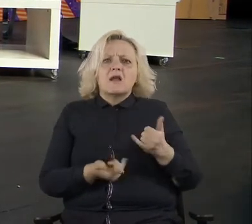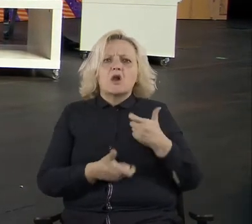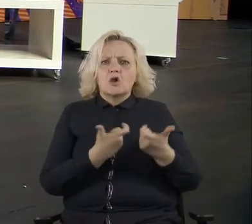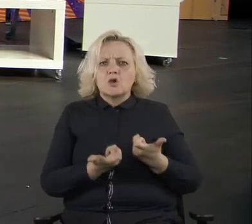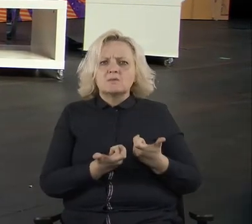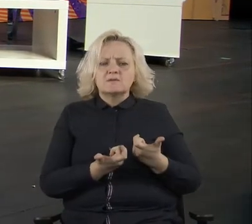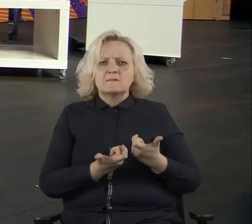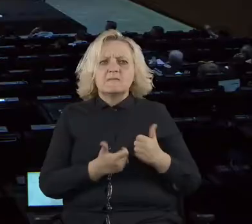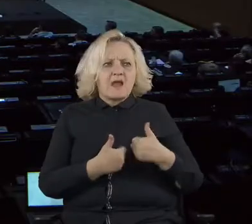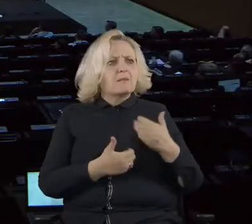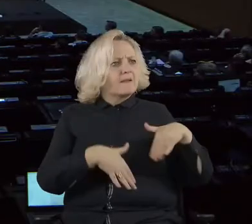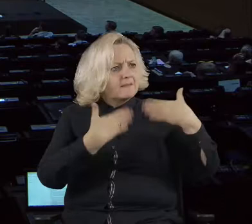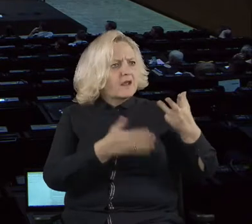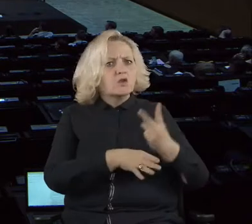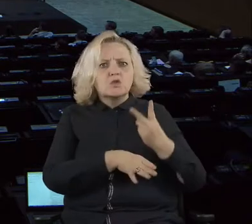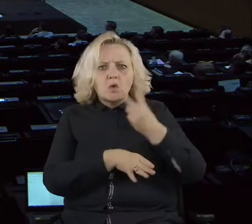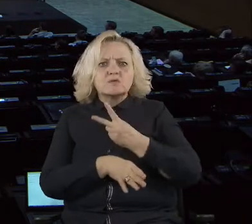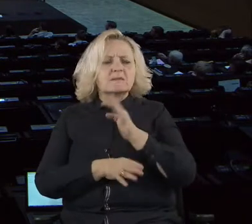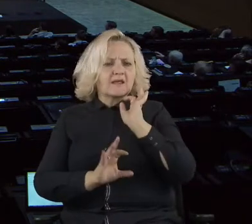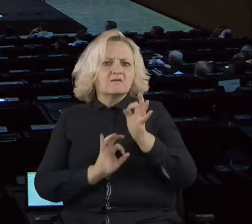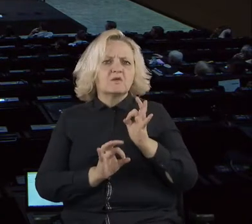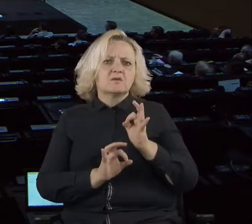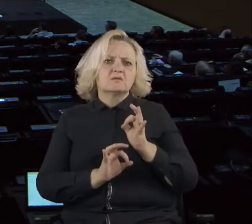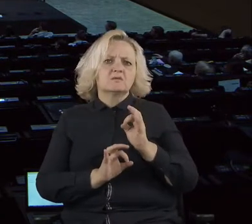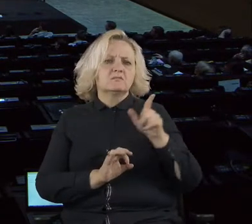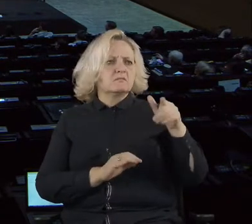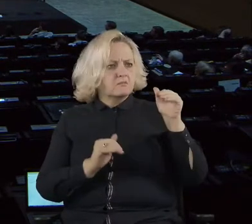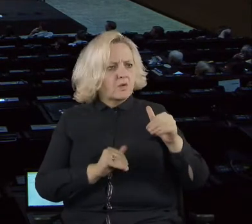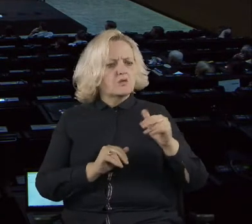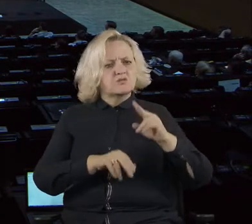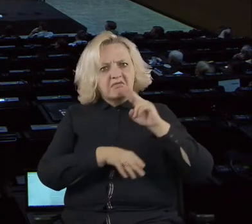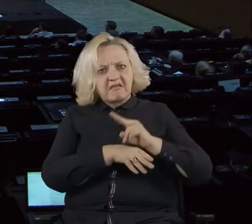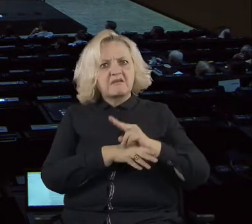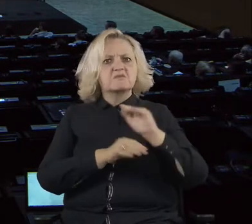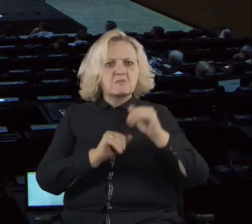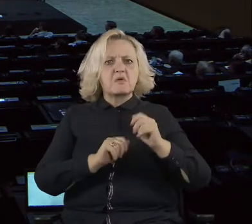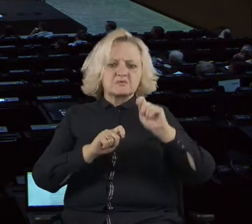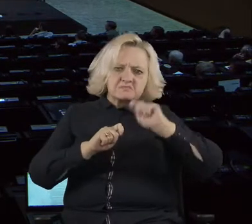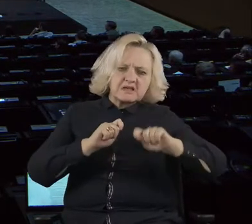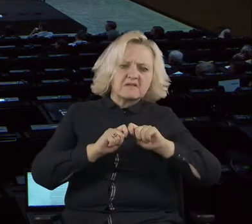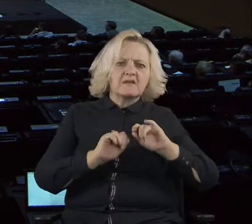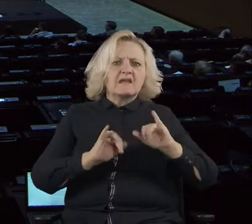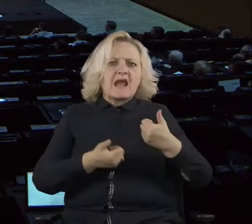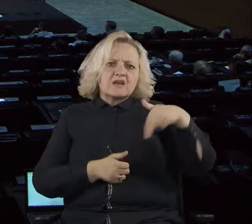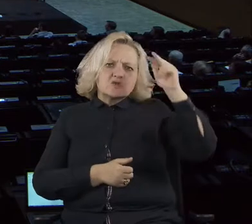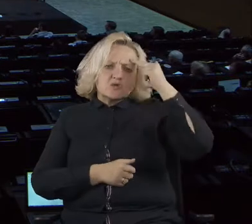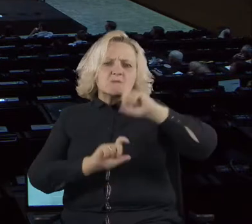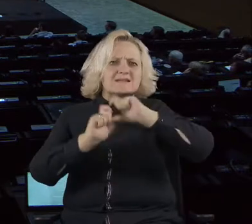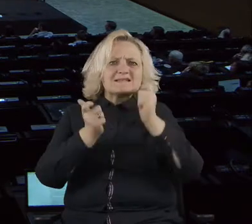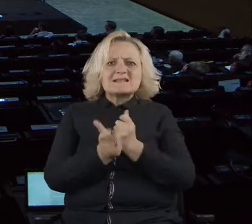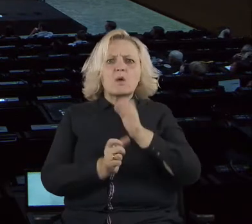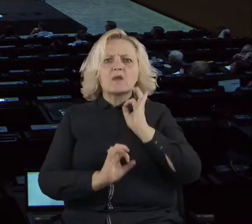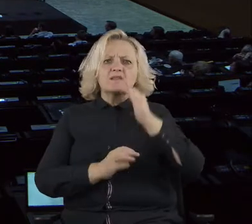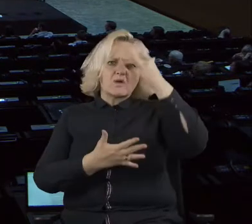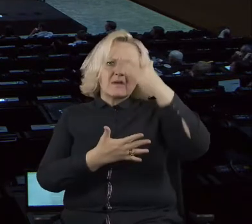auditing process. Okay. How they can understand those numbers. For sure. This is a, this is a great question. Like for instance, in our experience, we